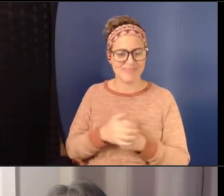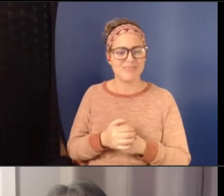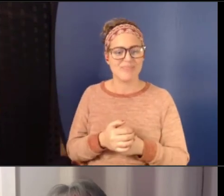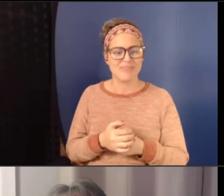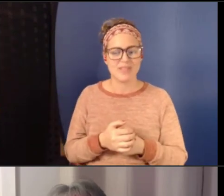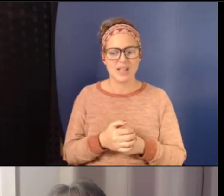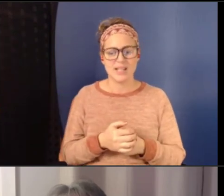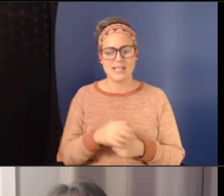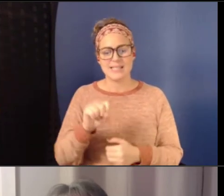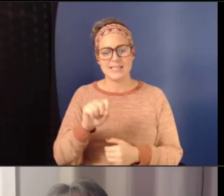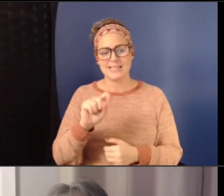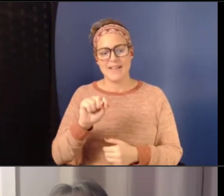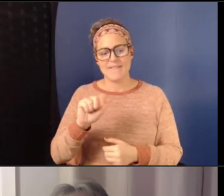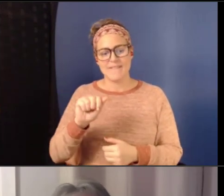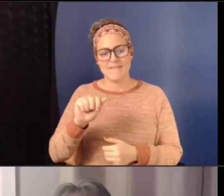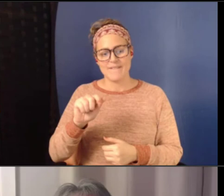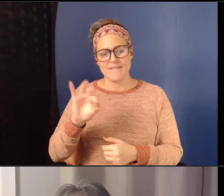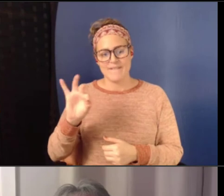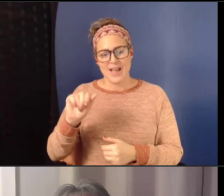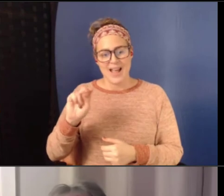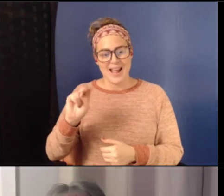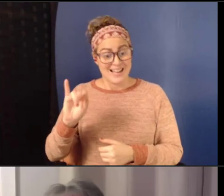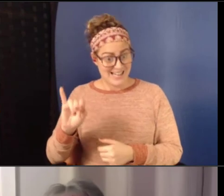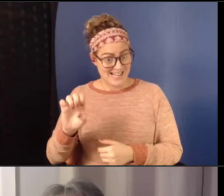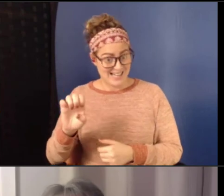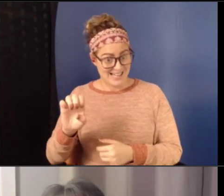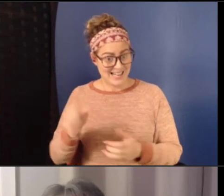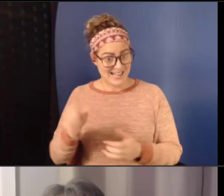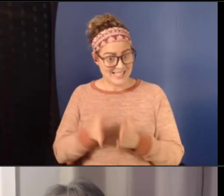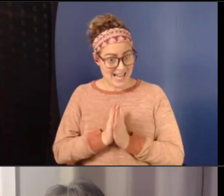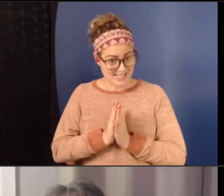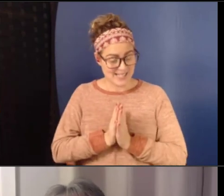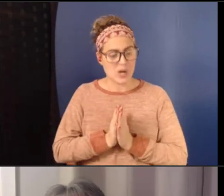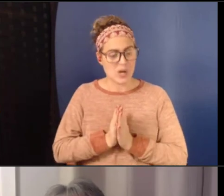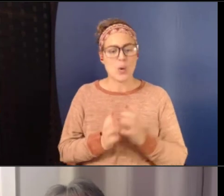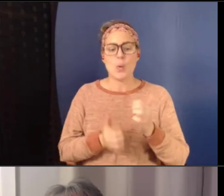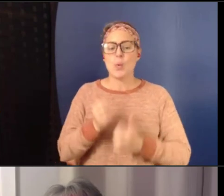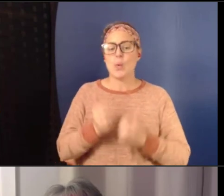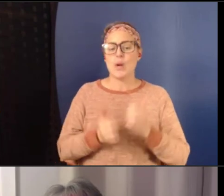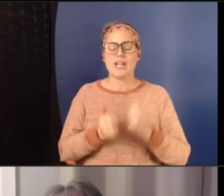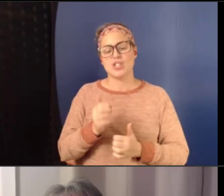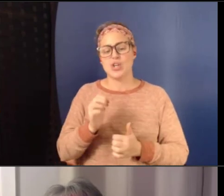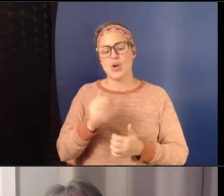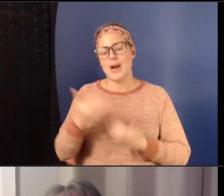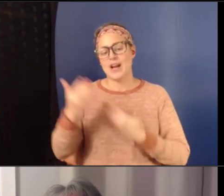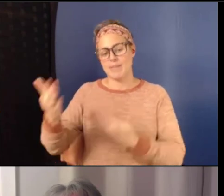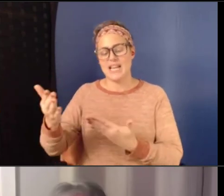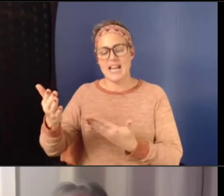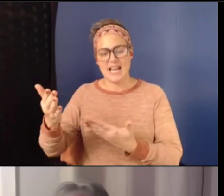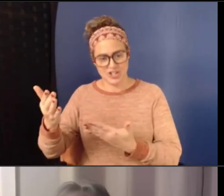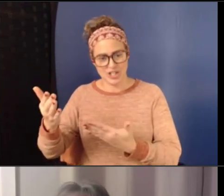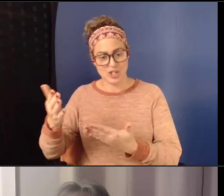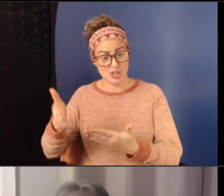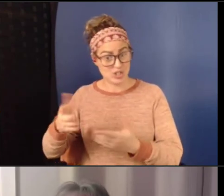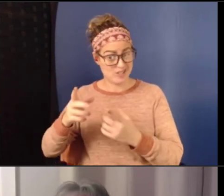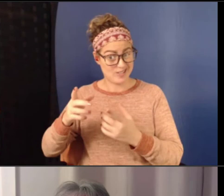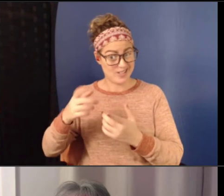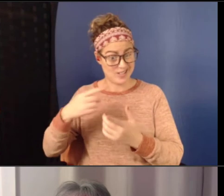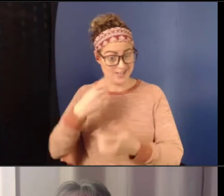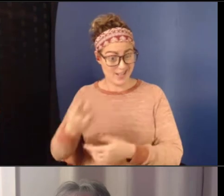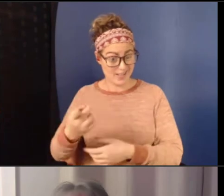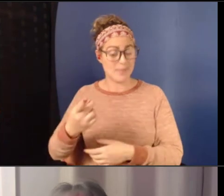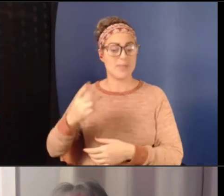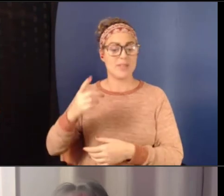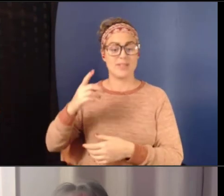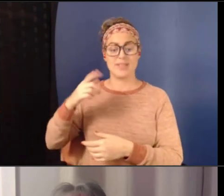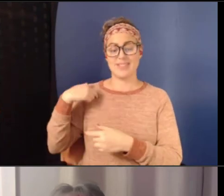Stefania is asking, what recommendations do you give to serve the Latinx community better, especially domestic violence